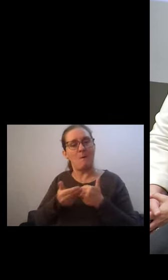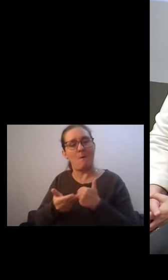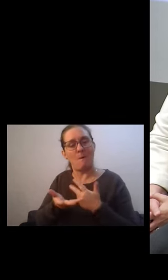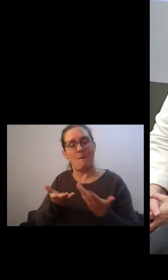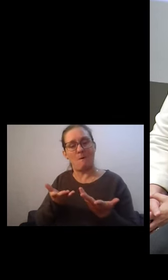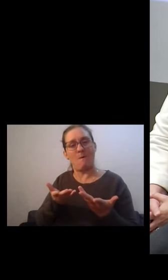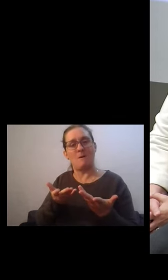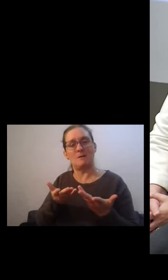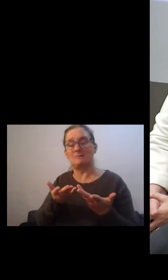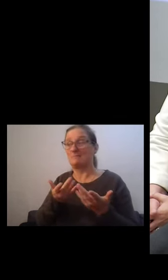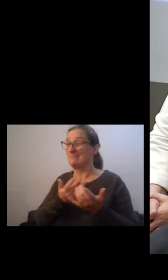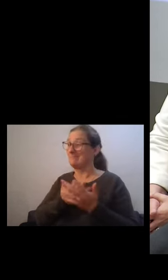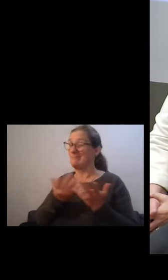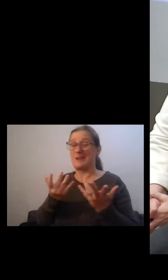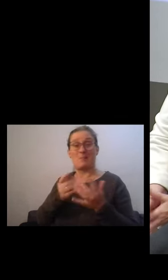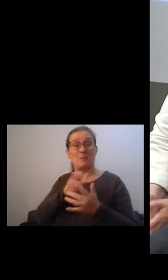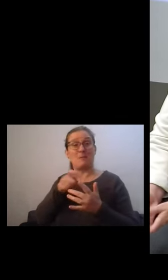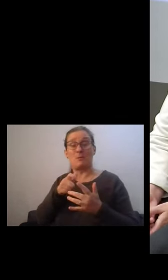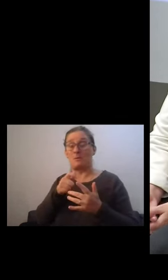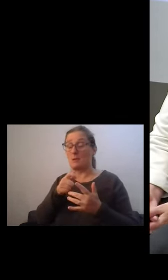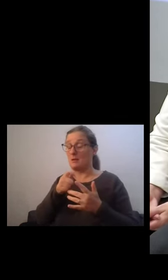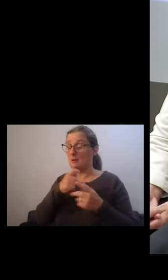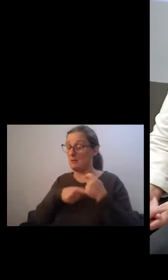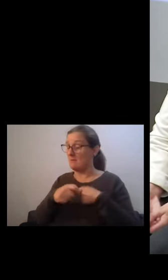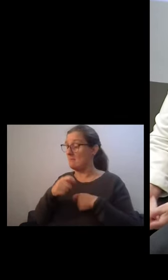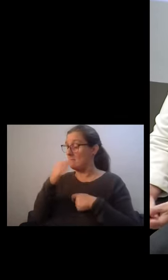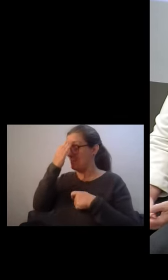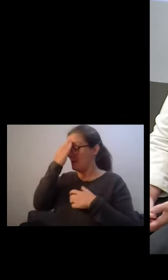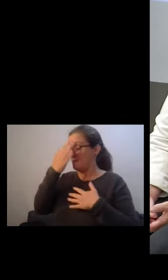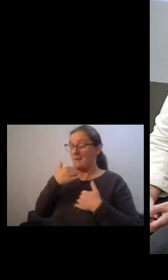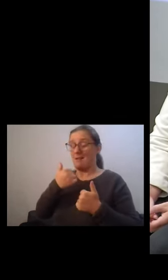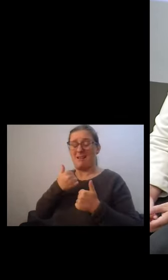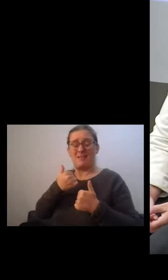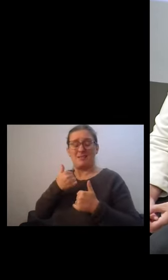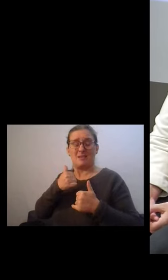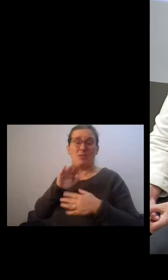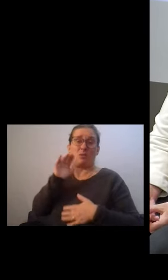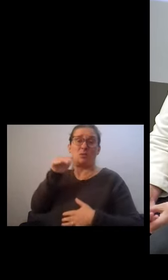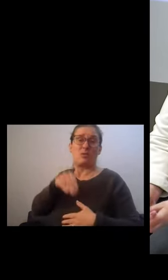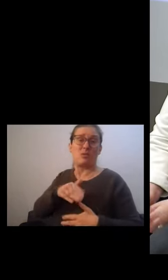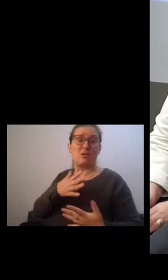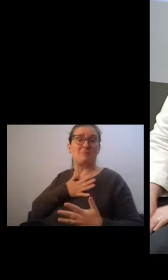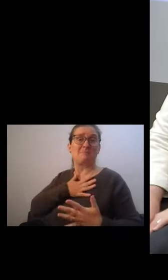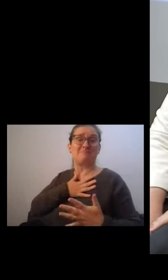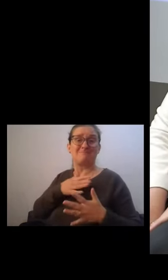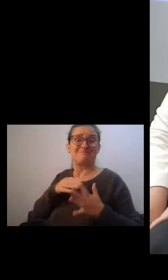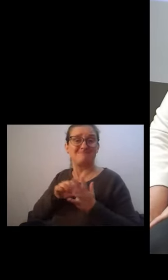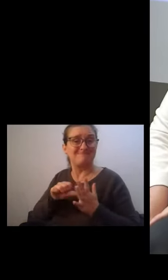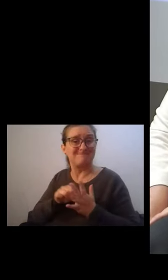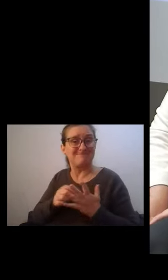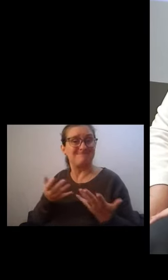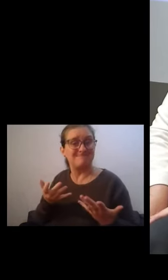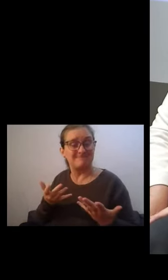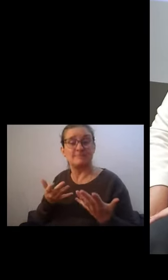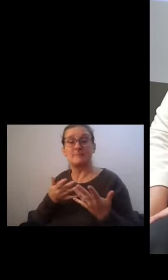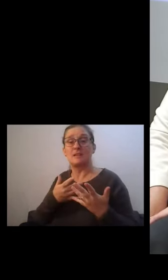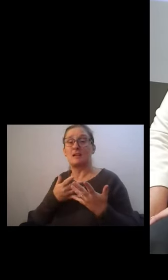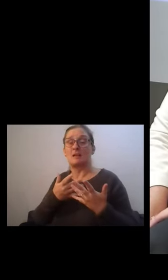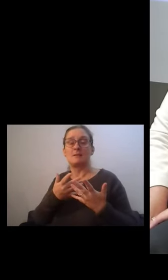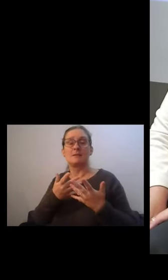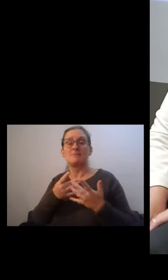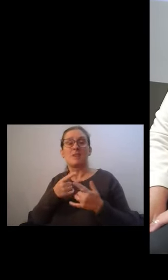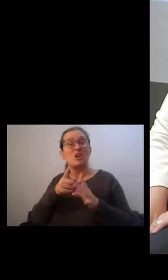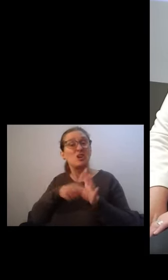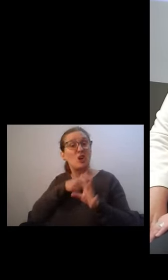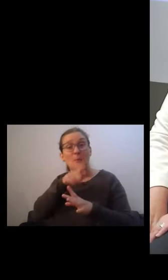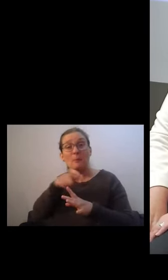running into mental health problems. It's the biggest source, we're told now, by the Prince's Trust of young people not being able to